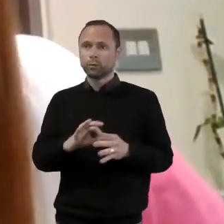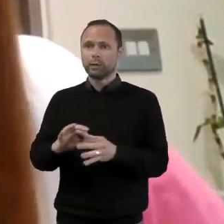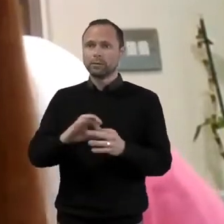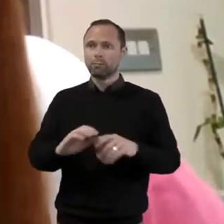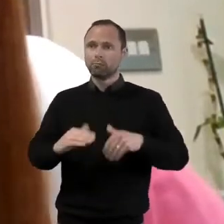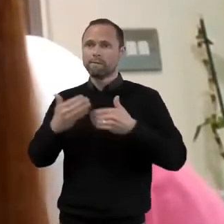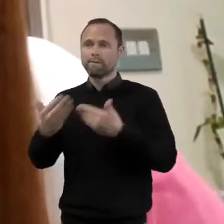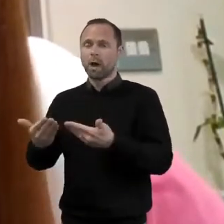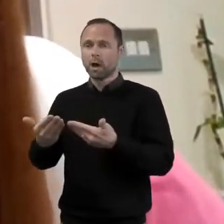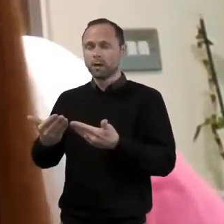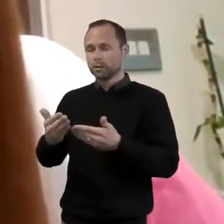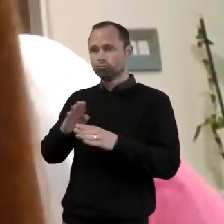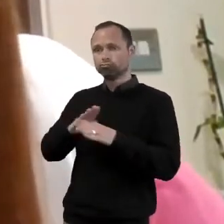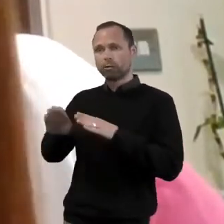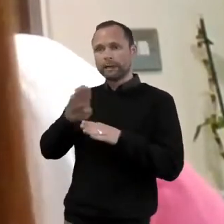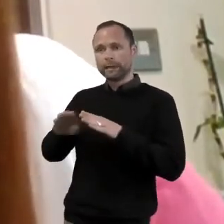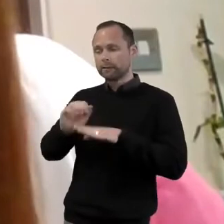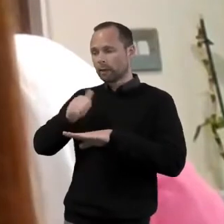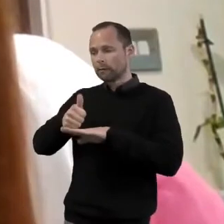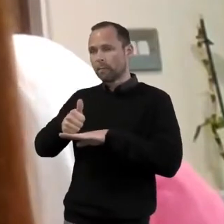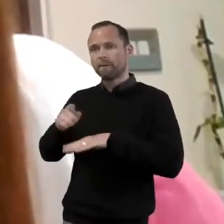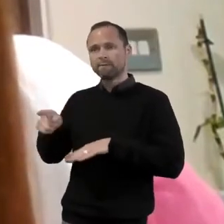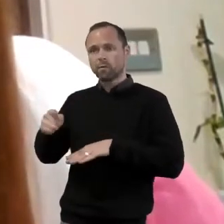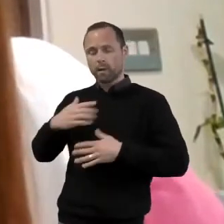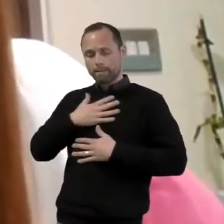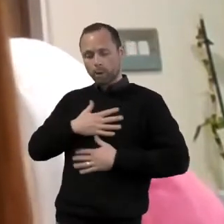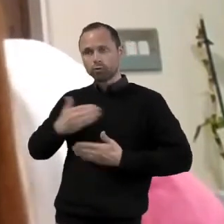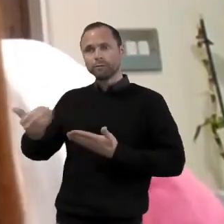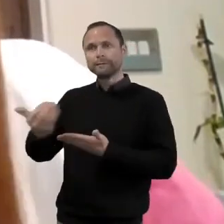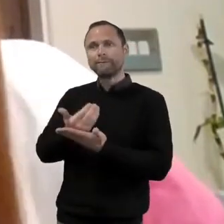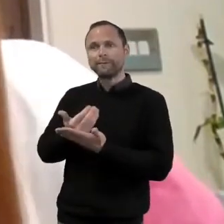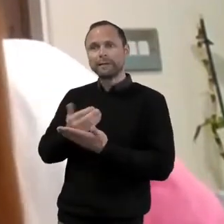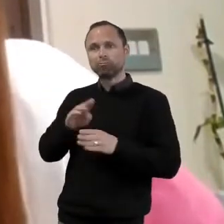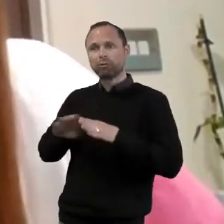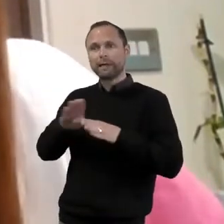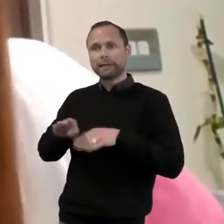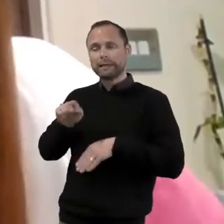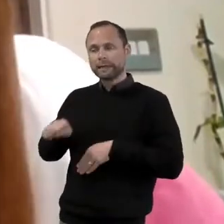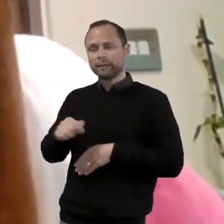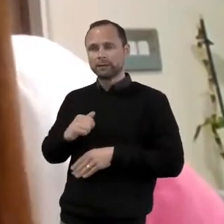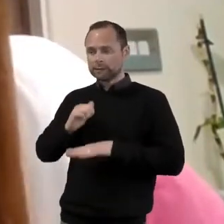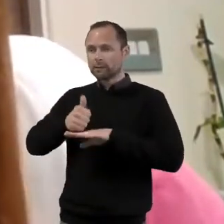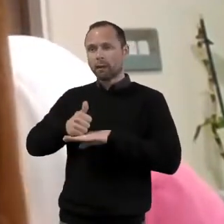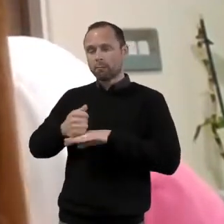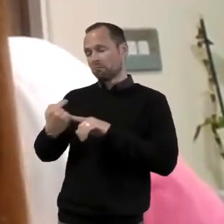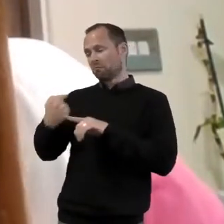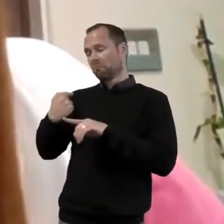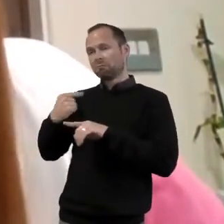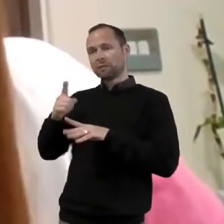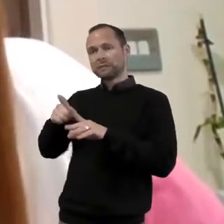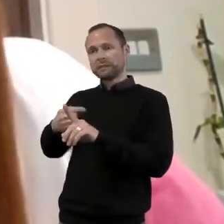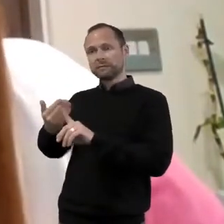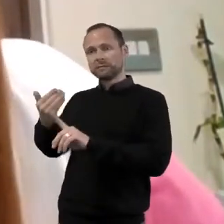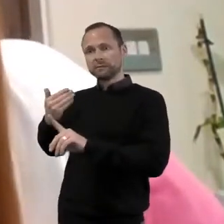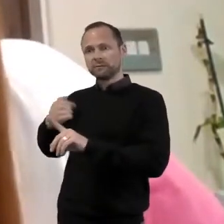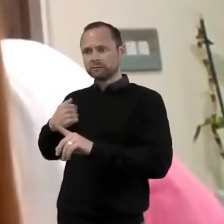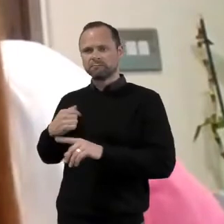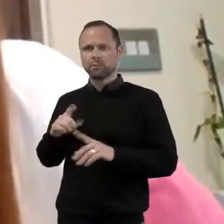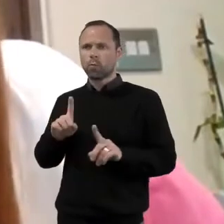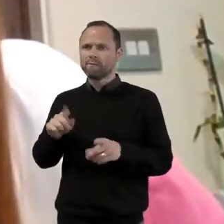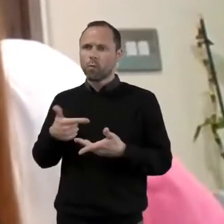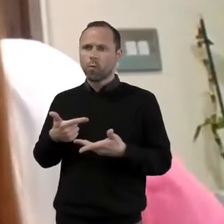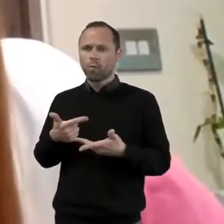about tending to the emotional safety of young people by creating a safe environment and growing a relational